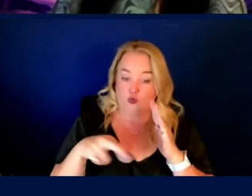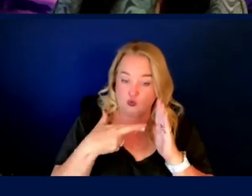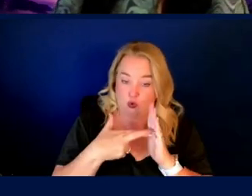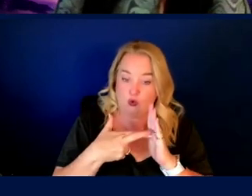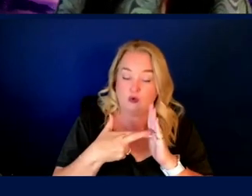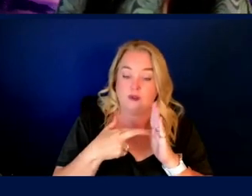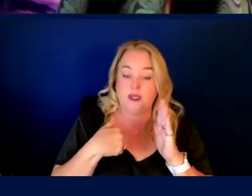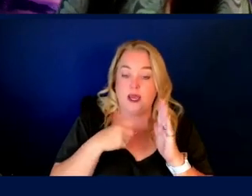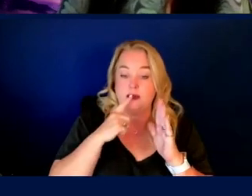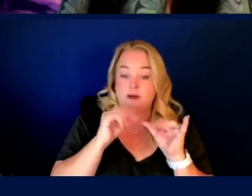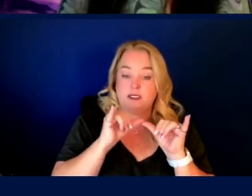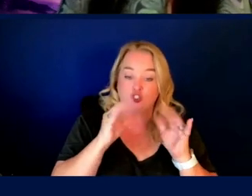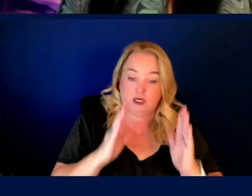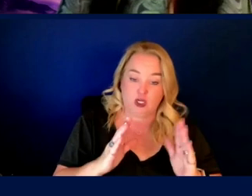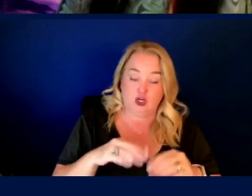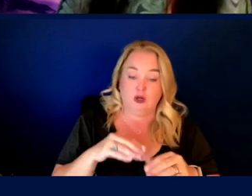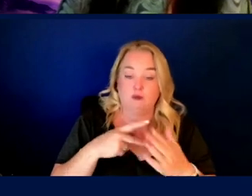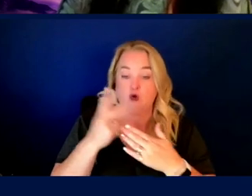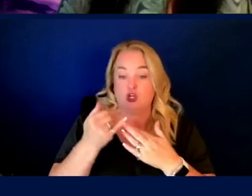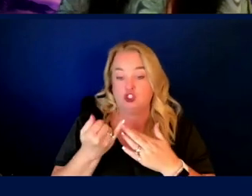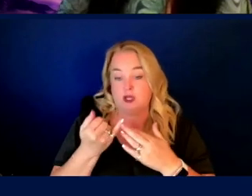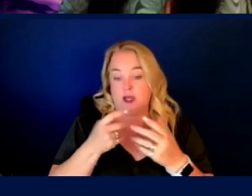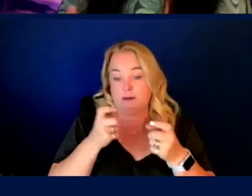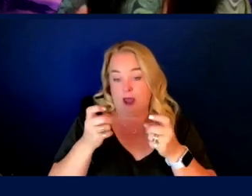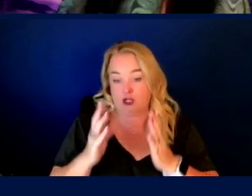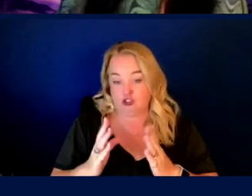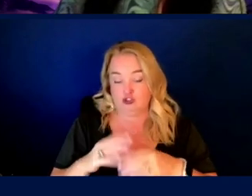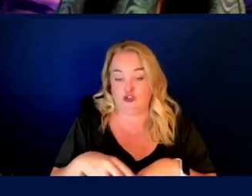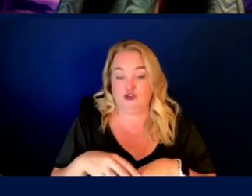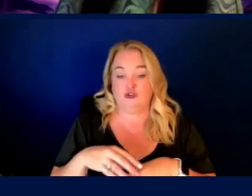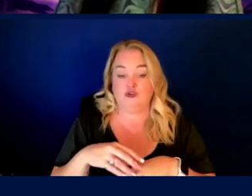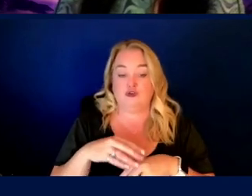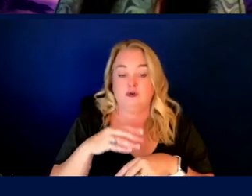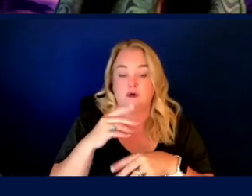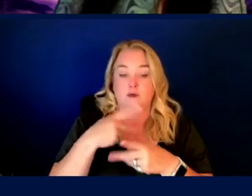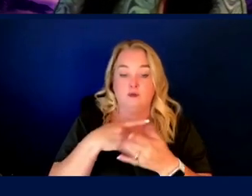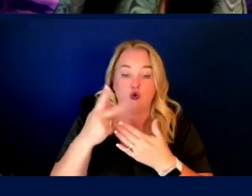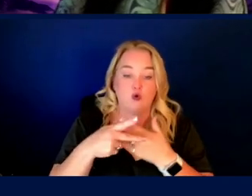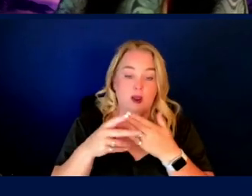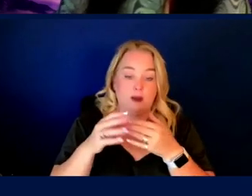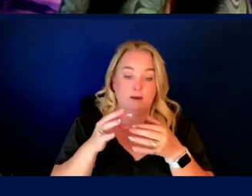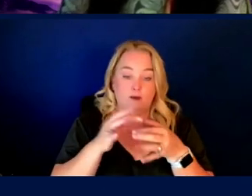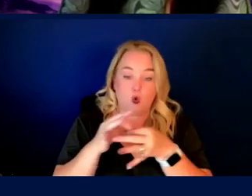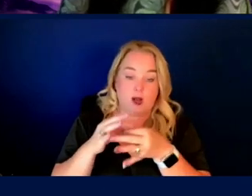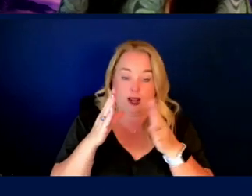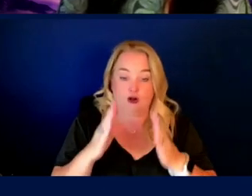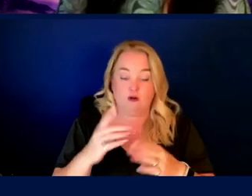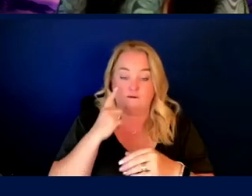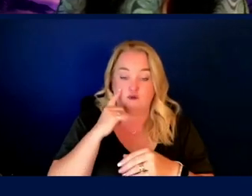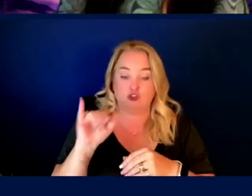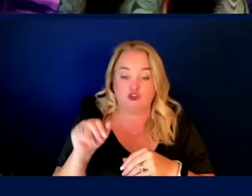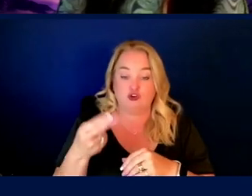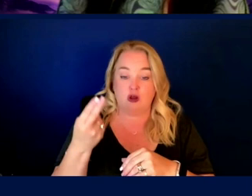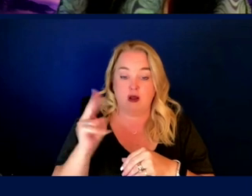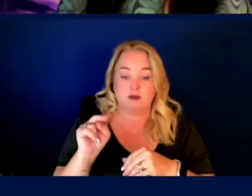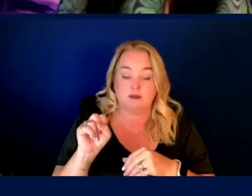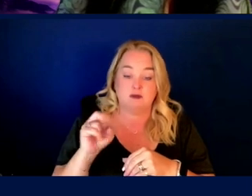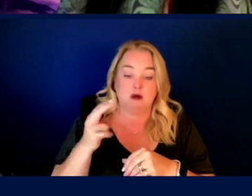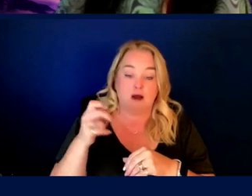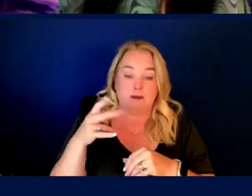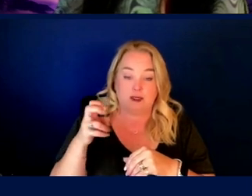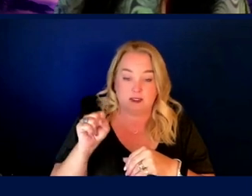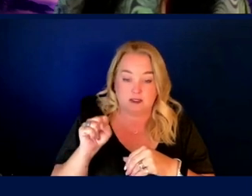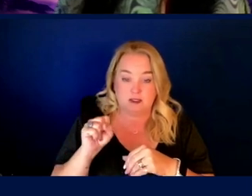them. I'm an engineer. I'm a project manager. I'm an innovation program coordinator at the Johns Hopkins university applied physics laboratory